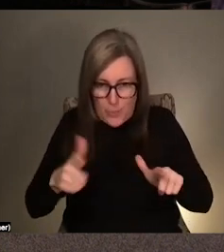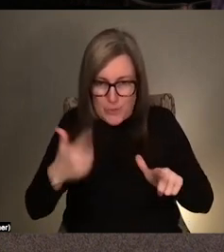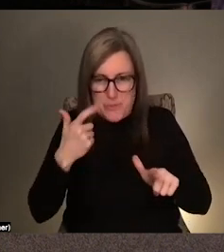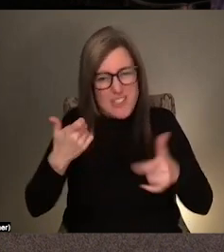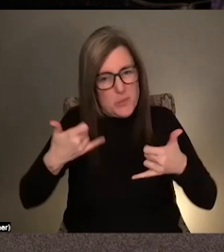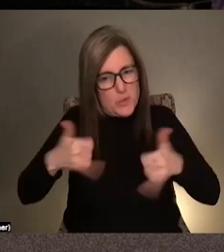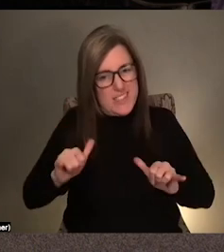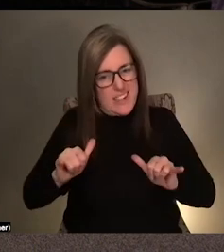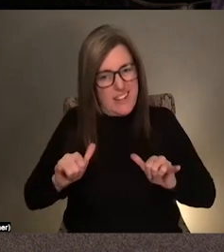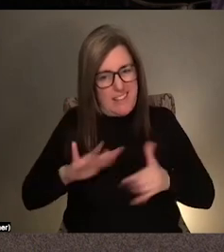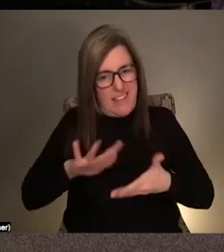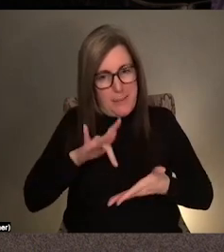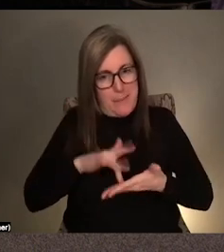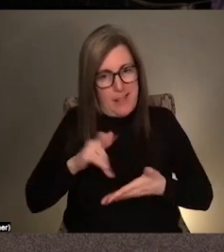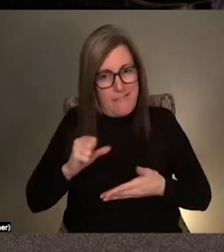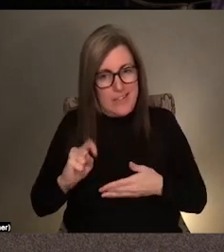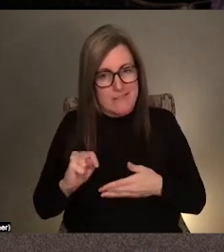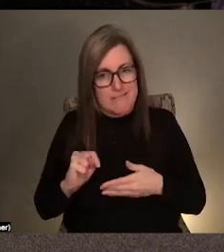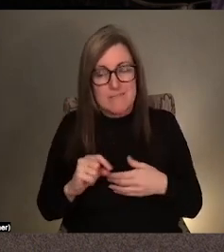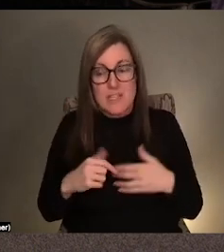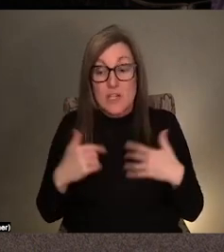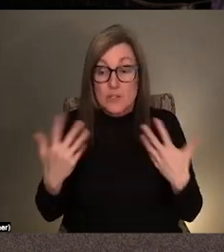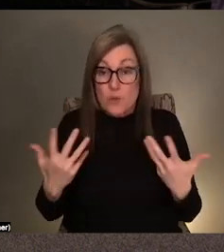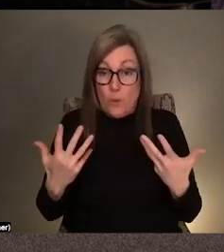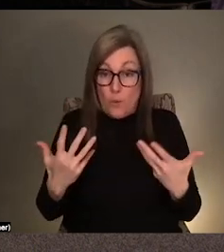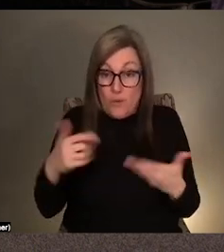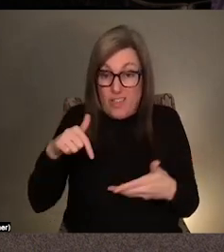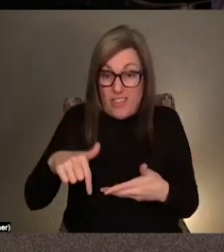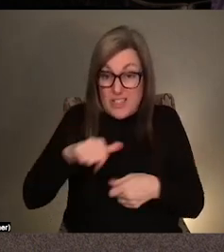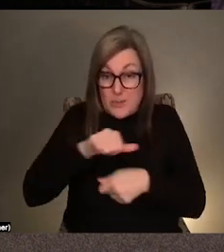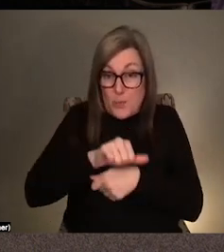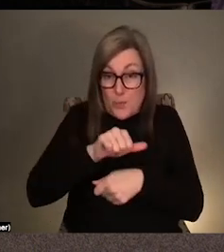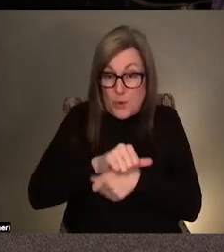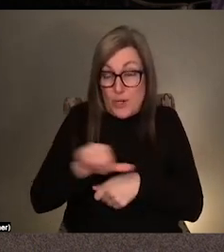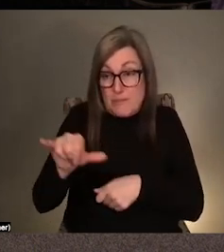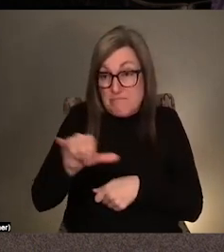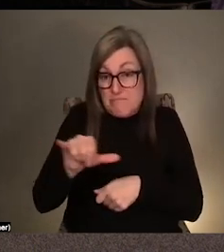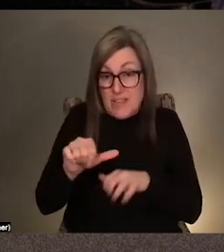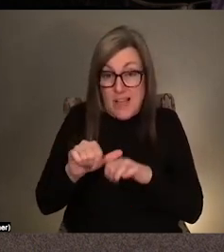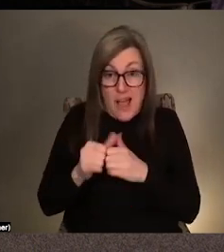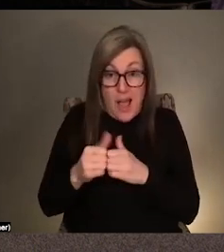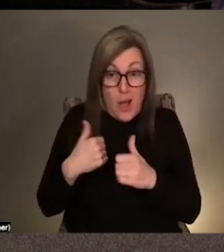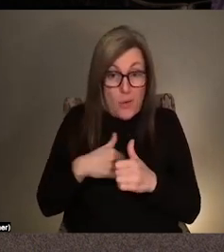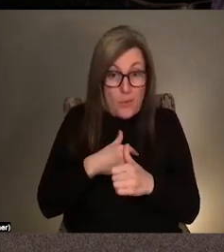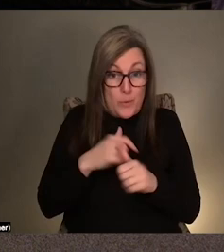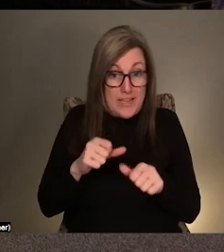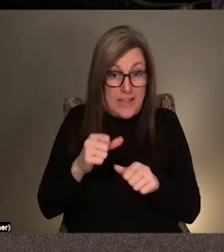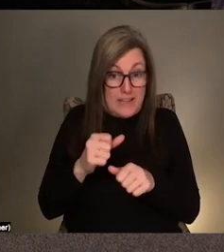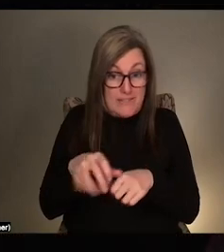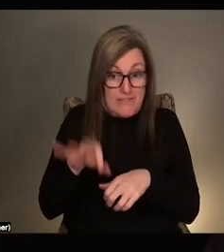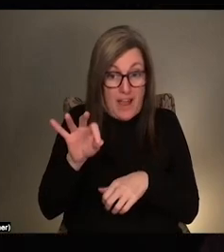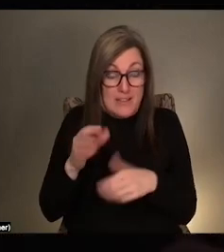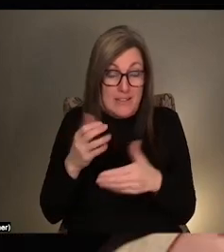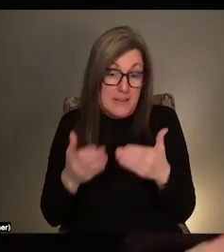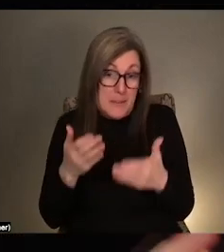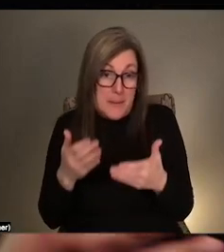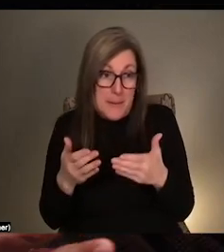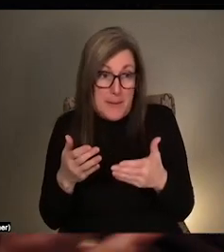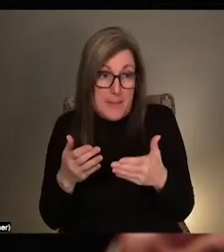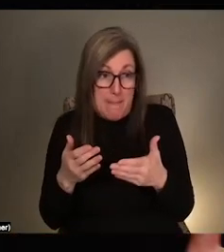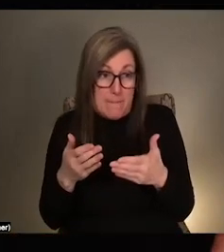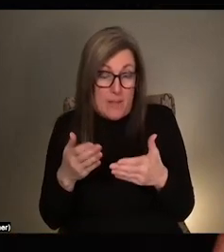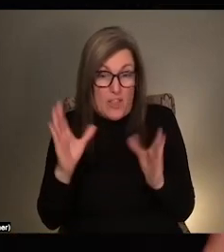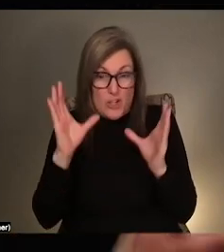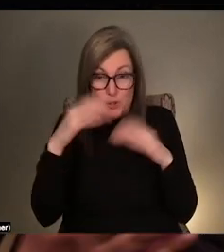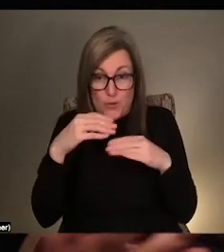you know. But yeah, in some ways, this work is about like, how can we find like, is there a way are there these like strange